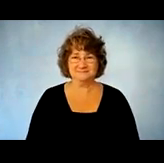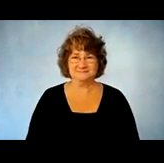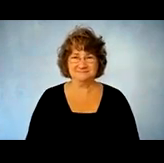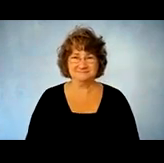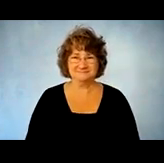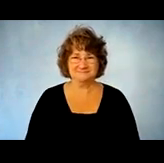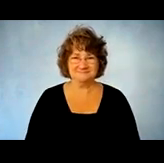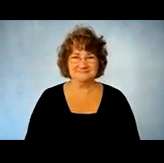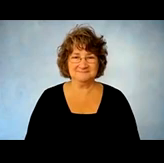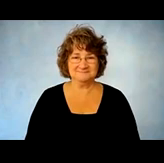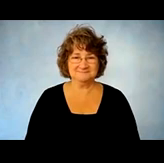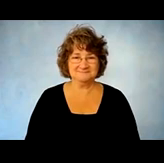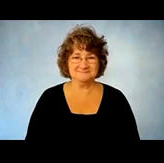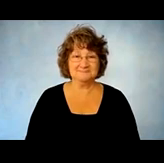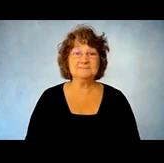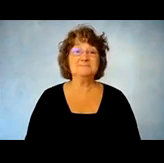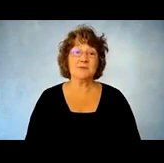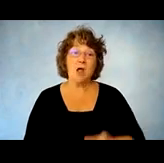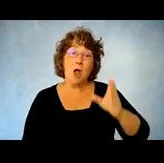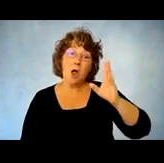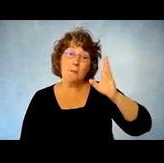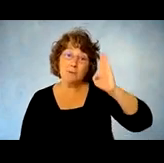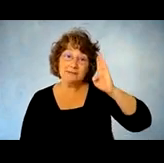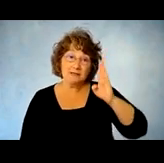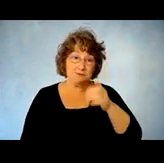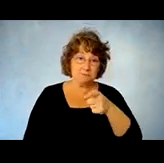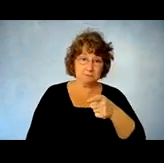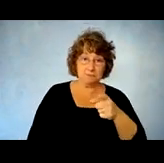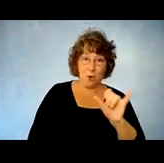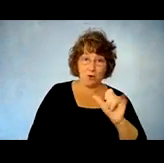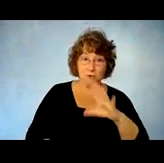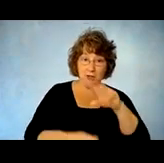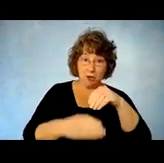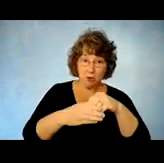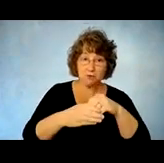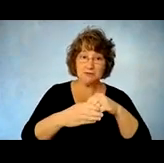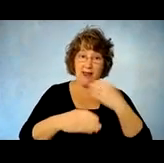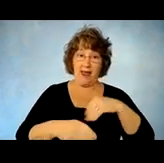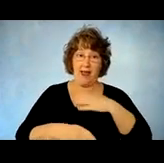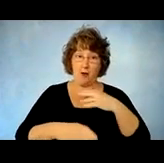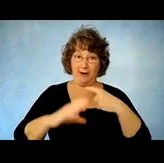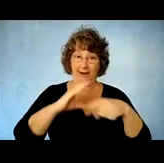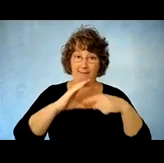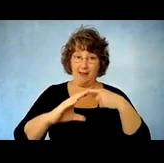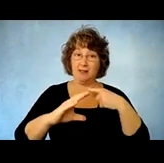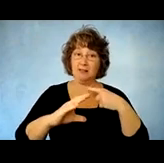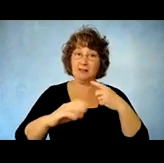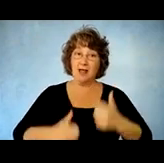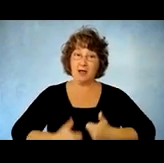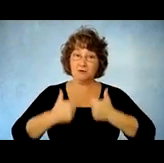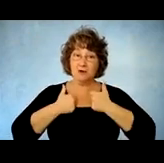the presentation also has our email address so if it's something that occurs to you later or you